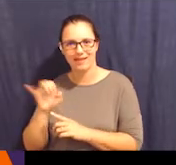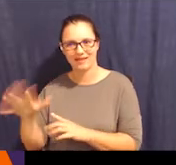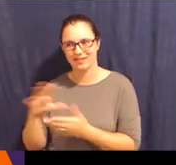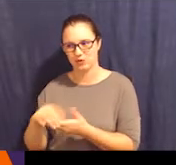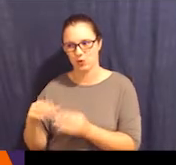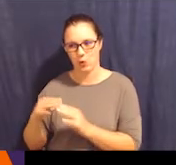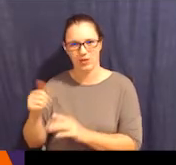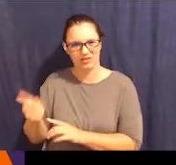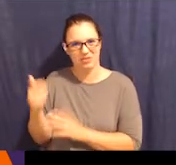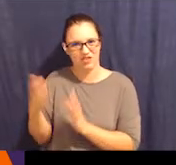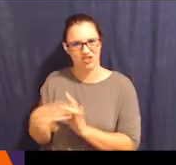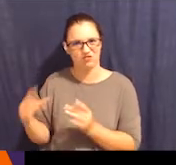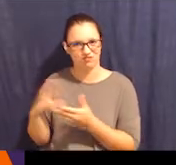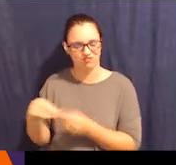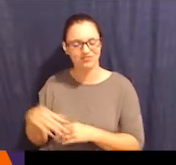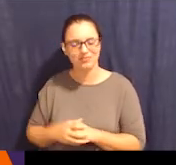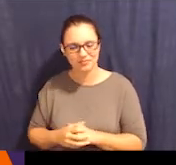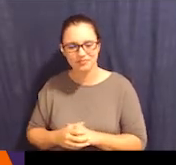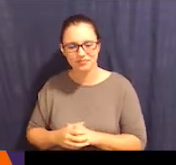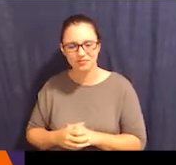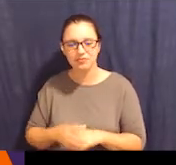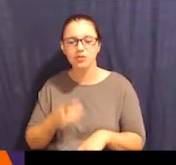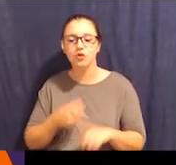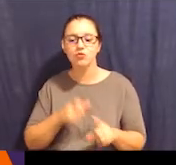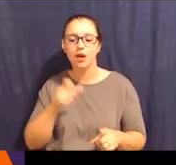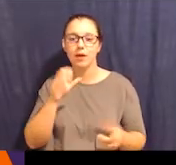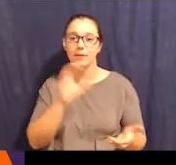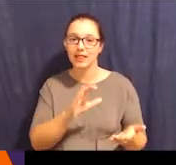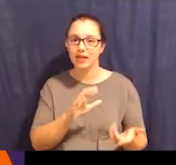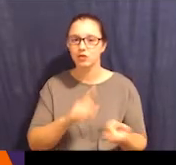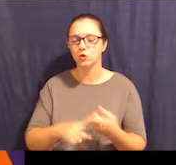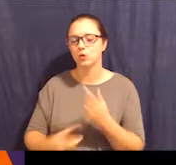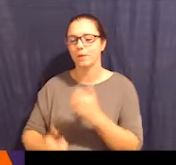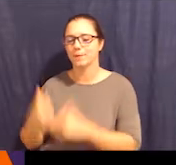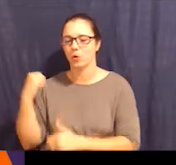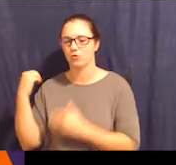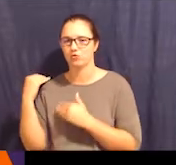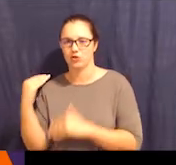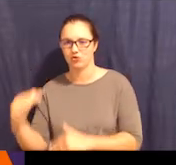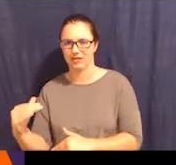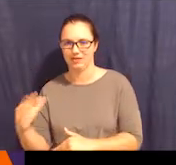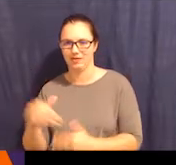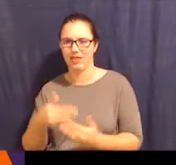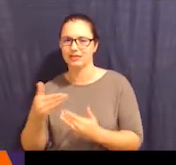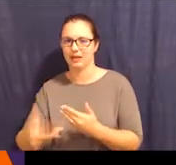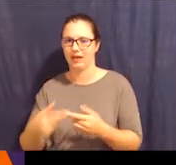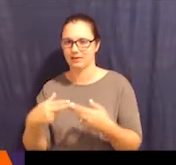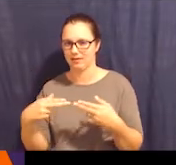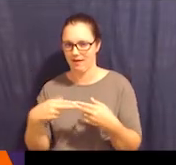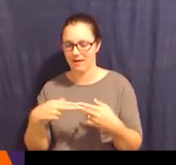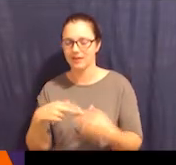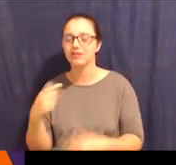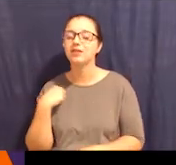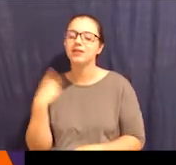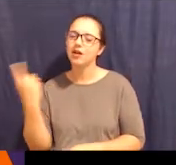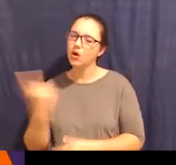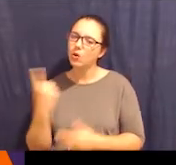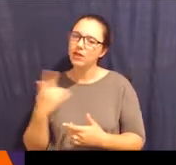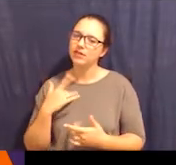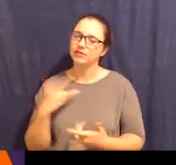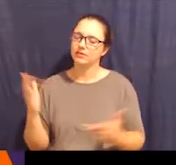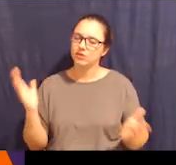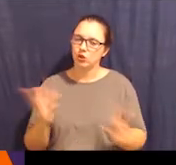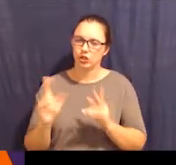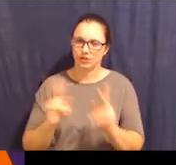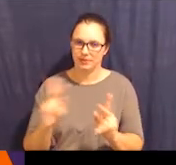Mike's story told by him. So going from less to most restrictive is the next slide. I always